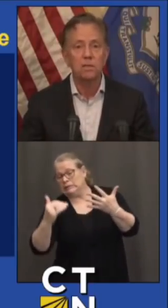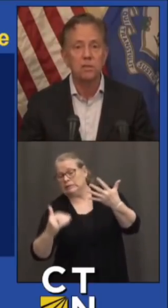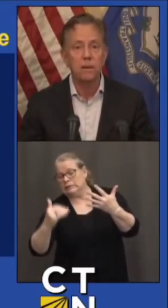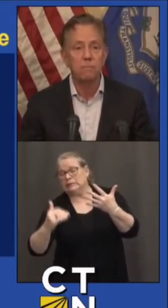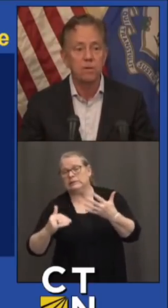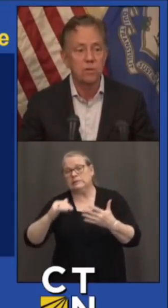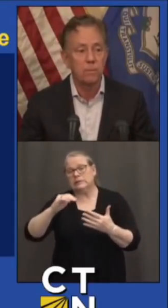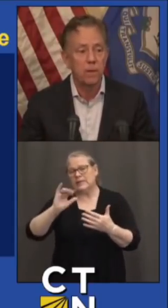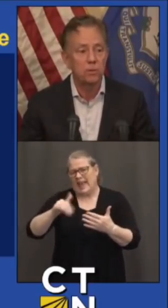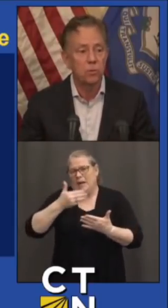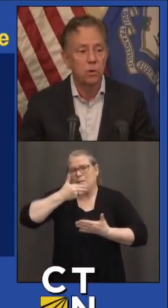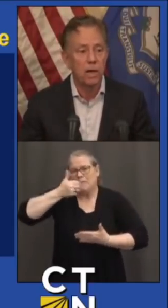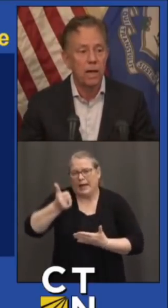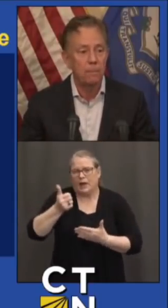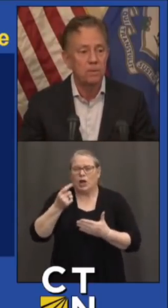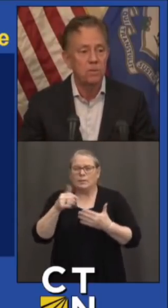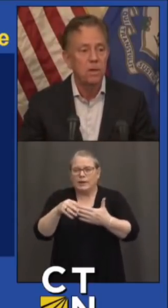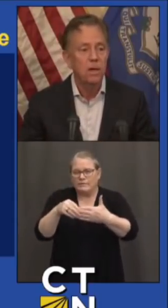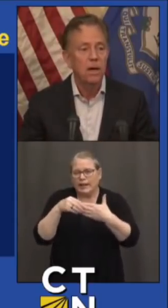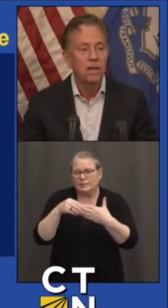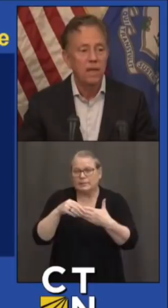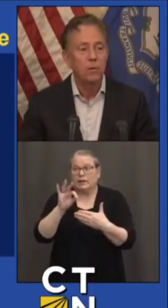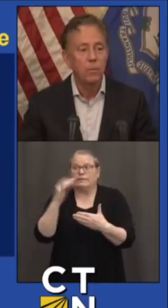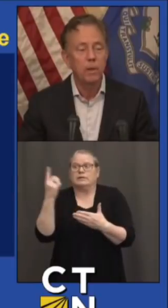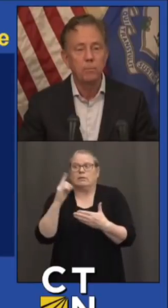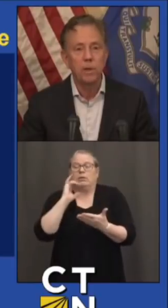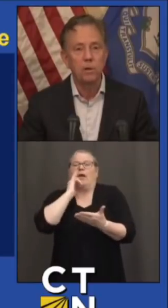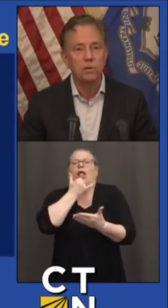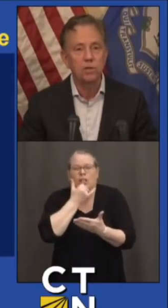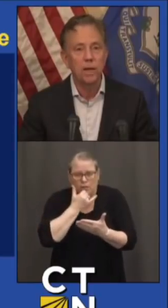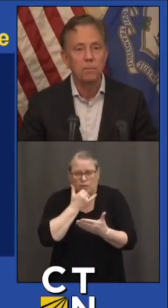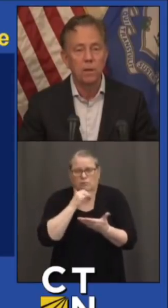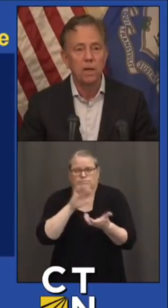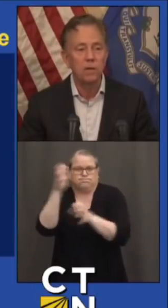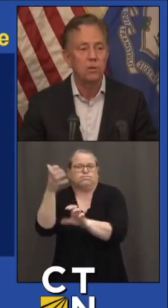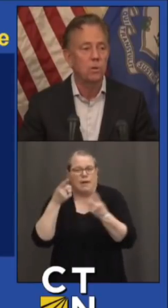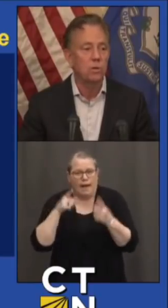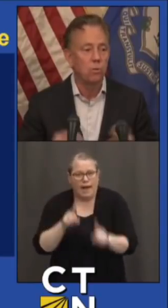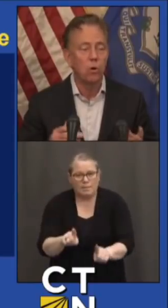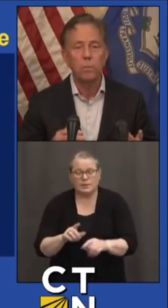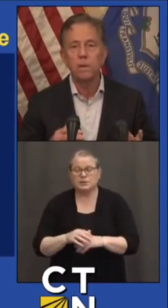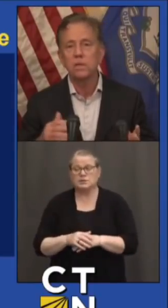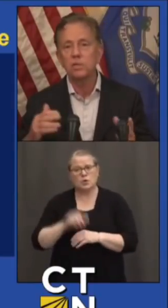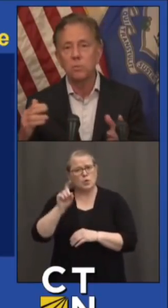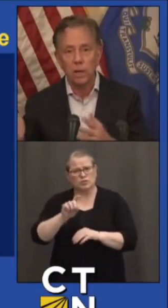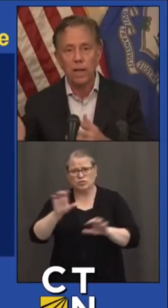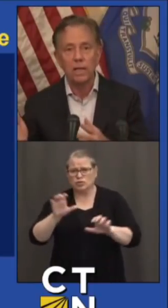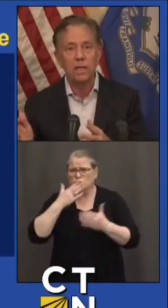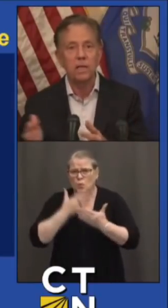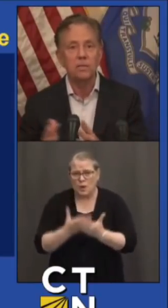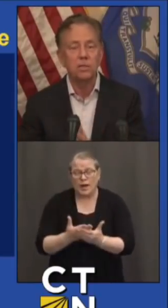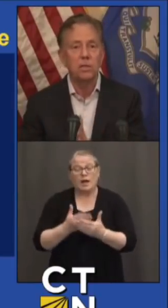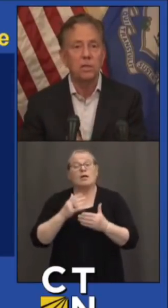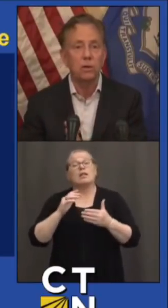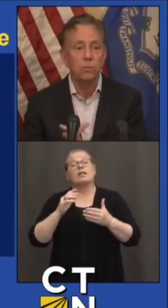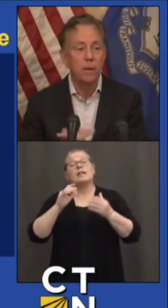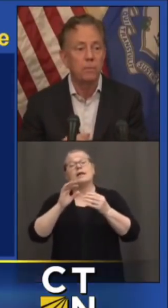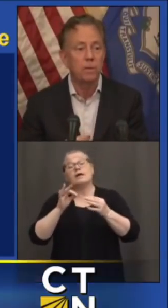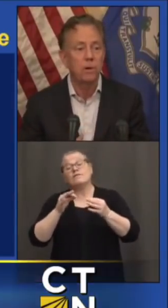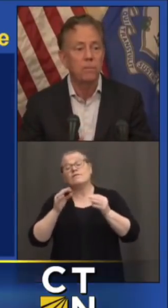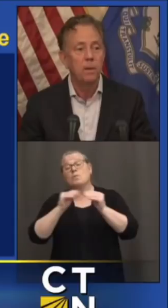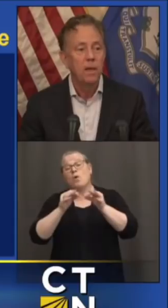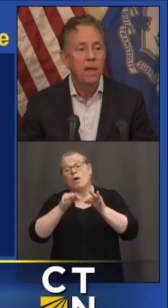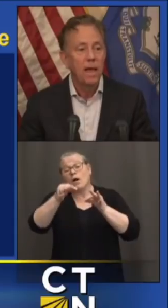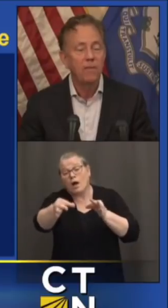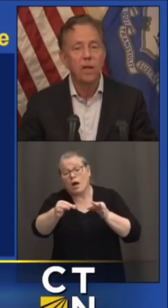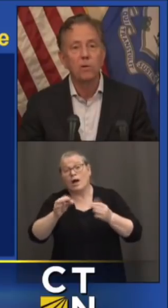in case something untoward happens. I think we'll be in pretty good shape. The later you do it, the warmer it is, the more likely it is you'll be